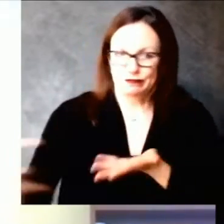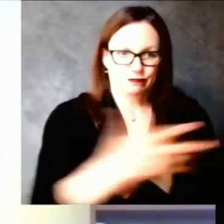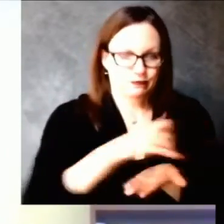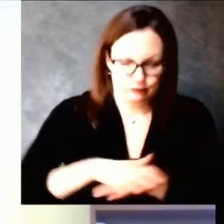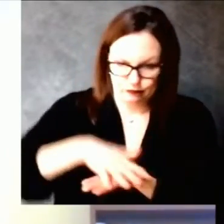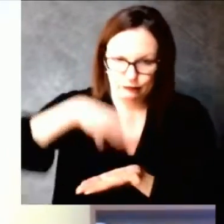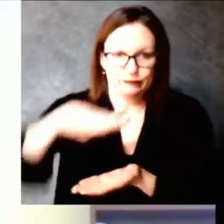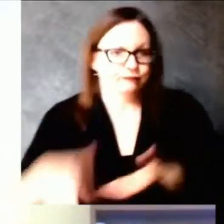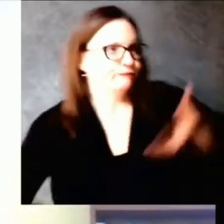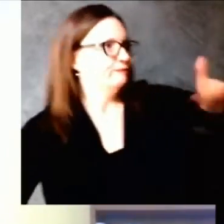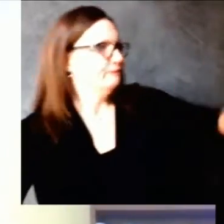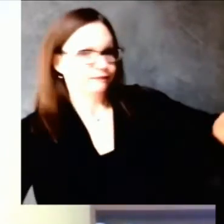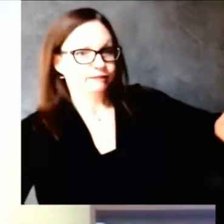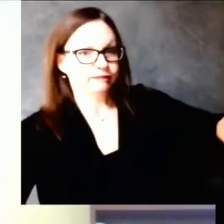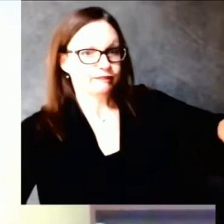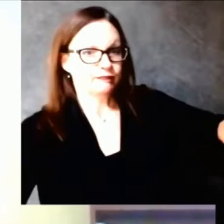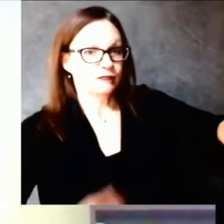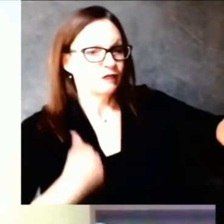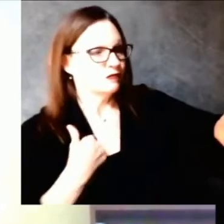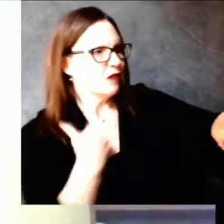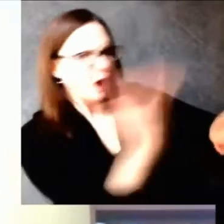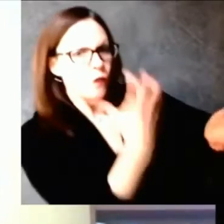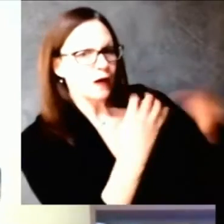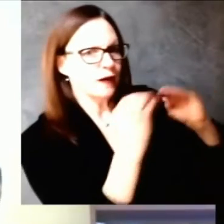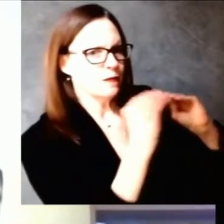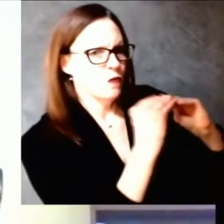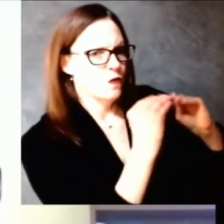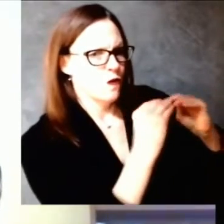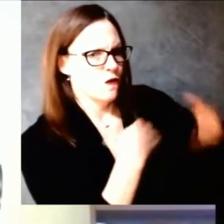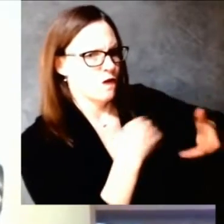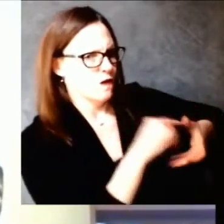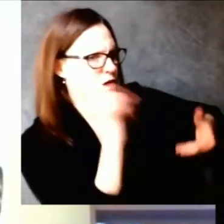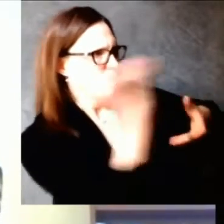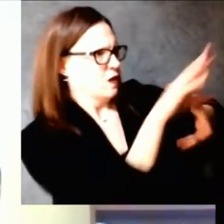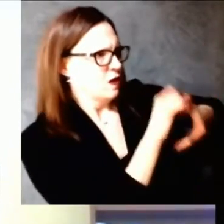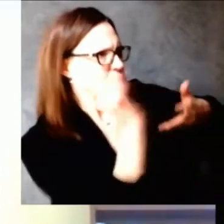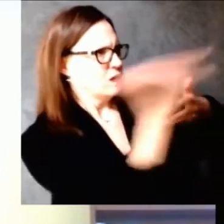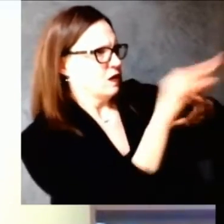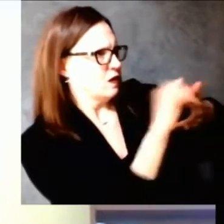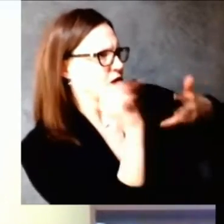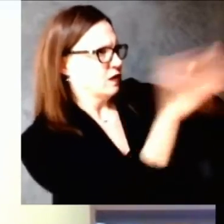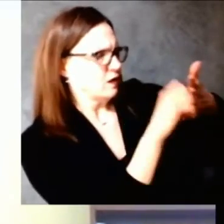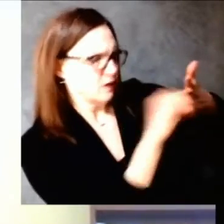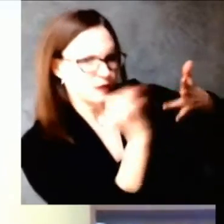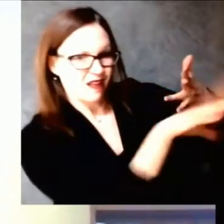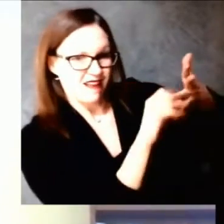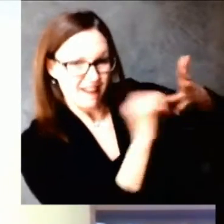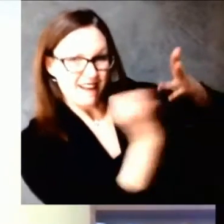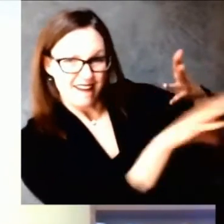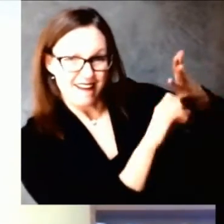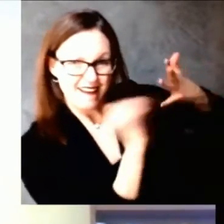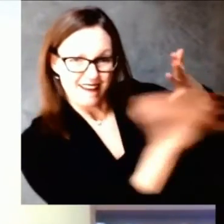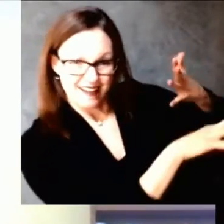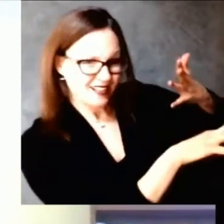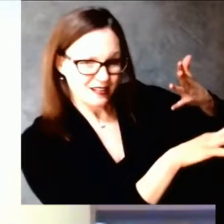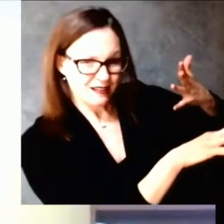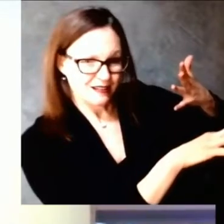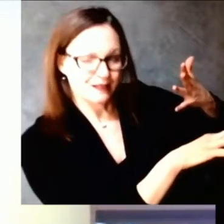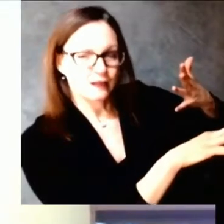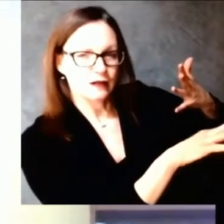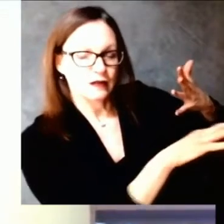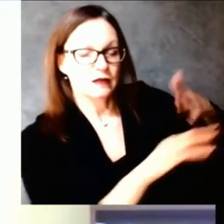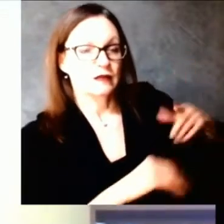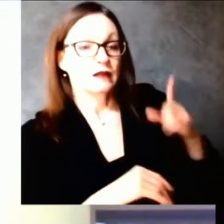formula so that we would equitably distribute the vaccine across the state. And so